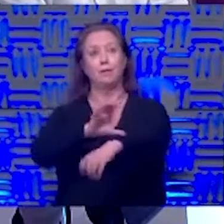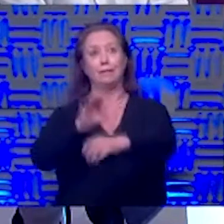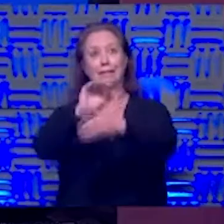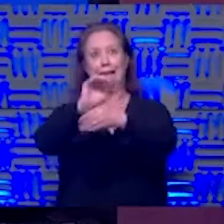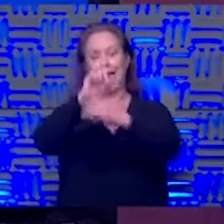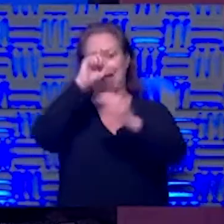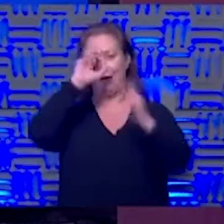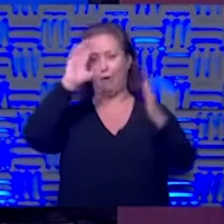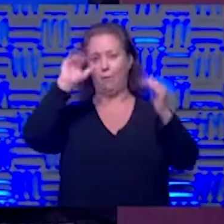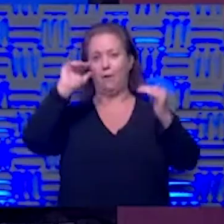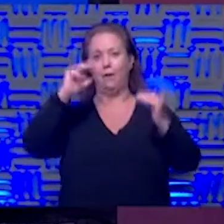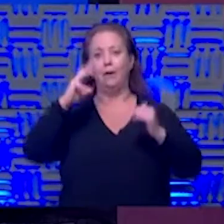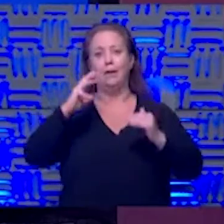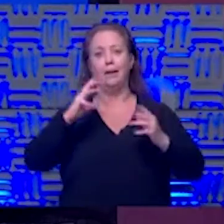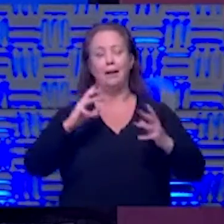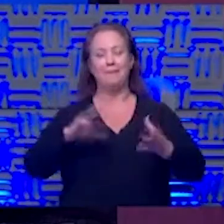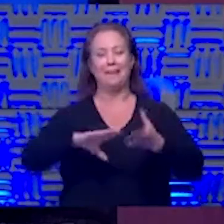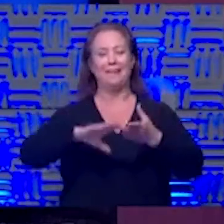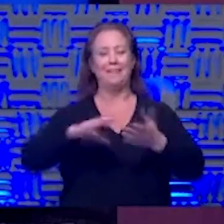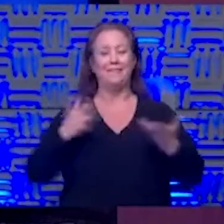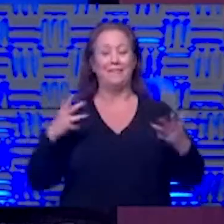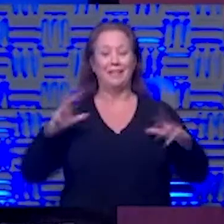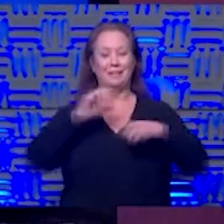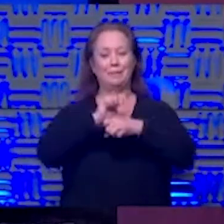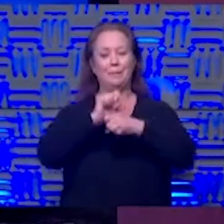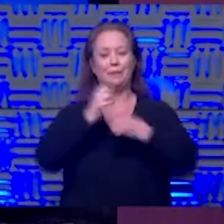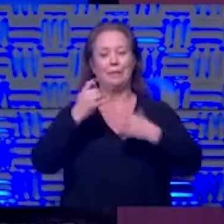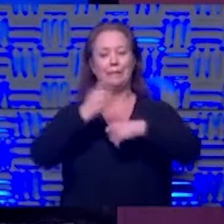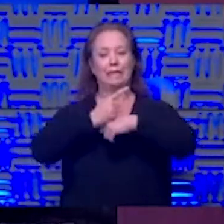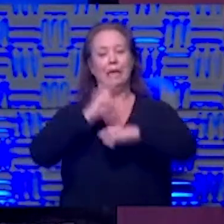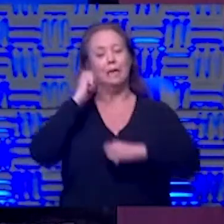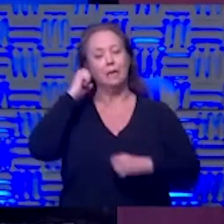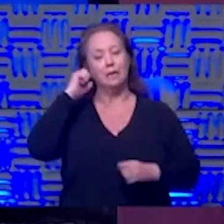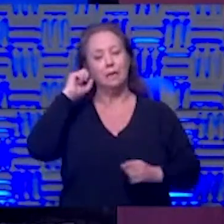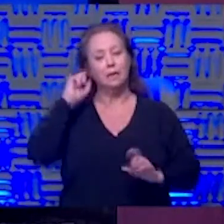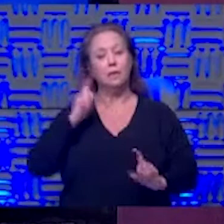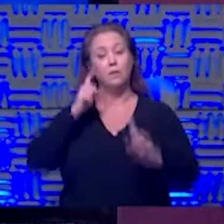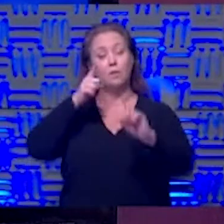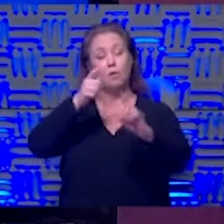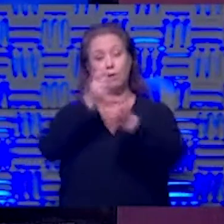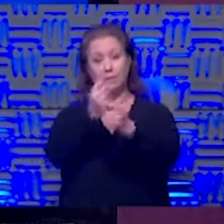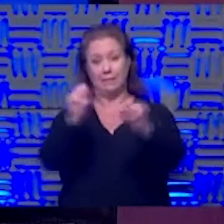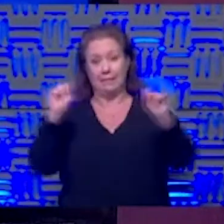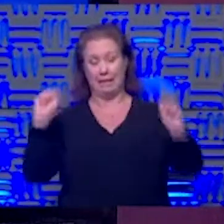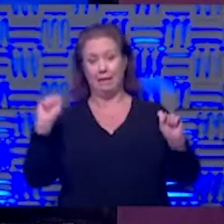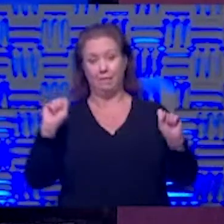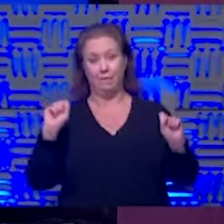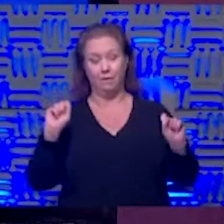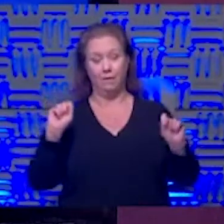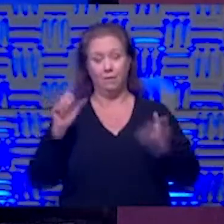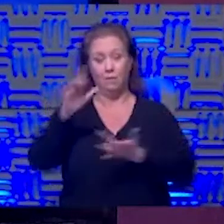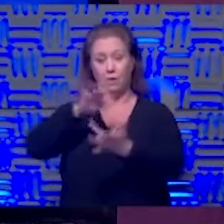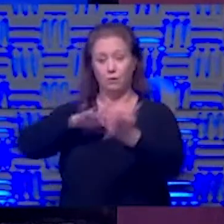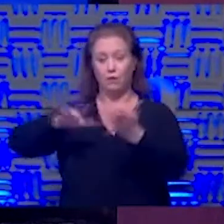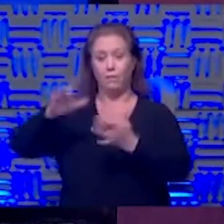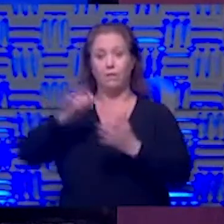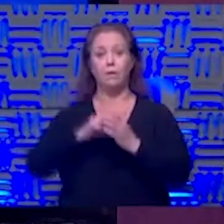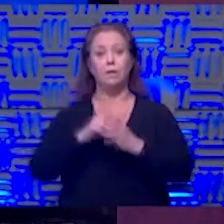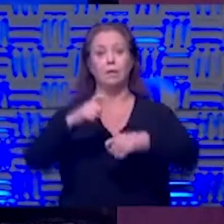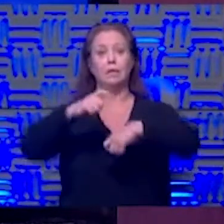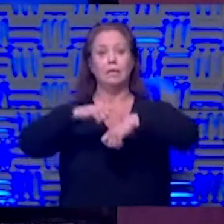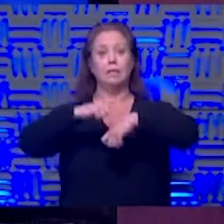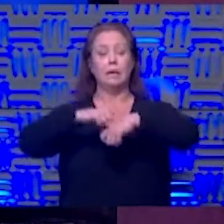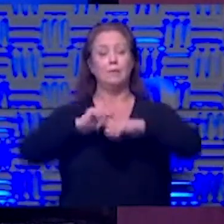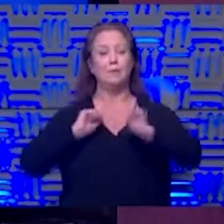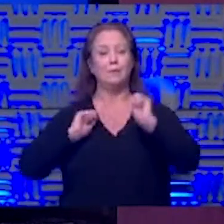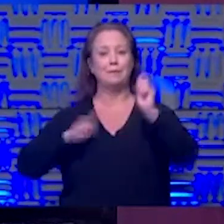hope yeah i get out of work today but the um the goal is to stay safe while traveling time to get out of town time to go to